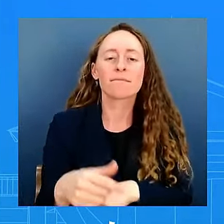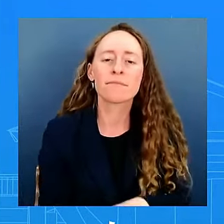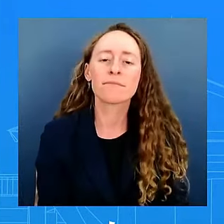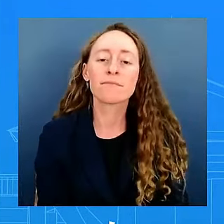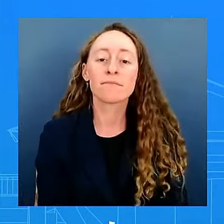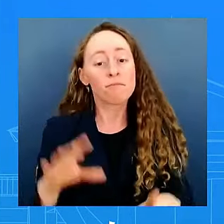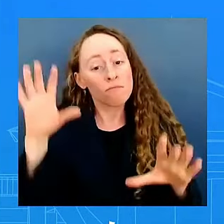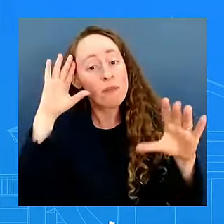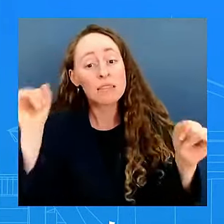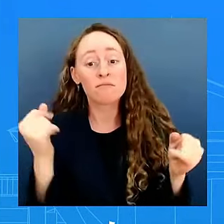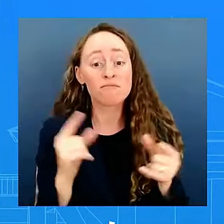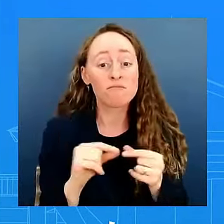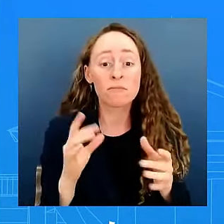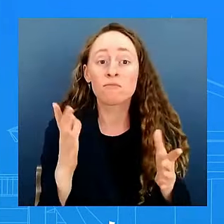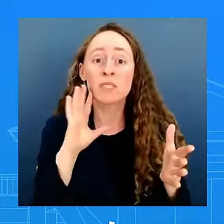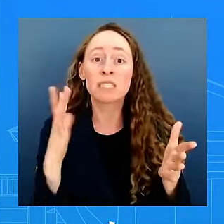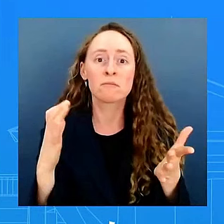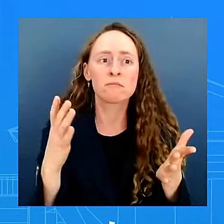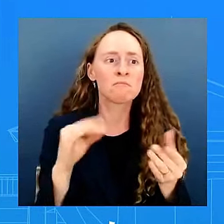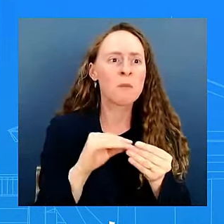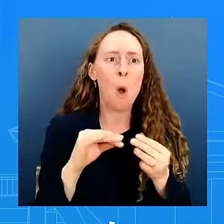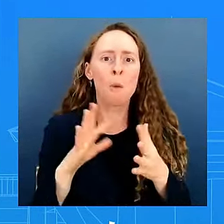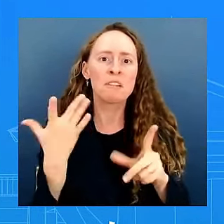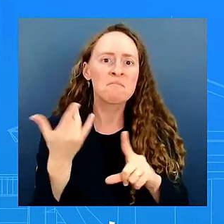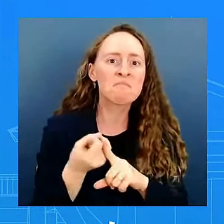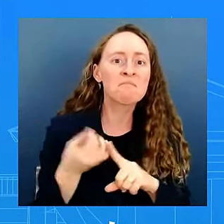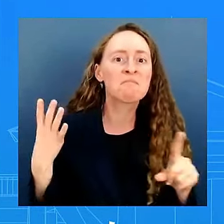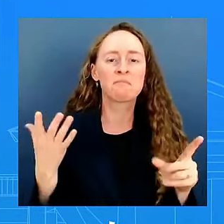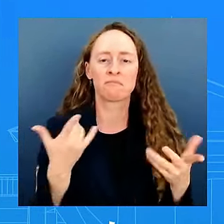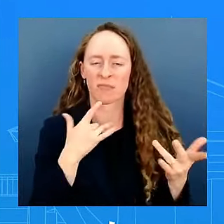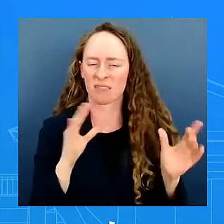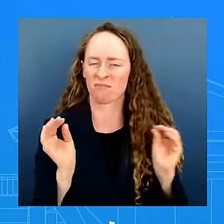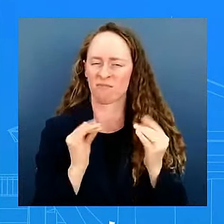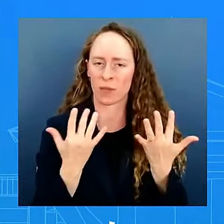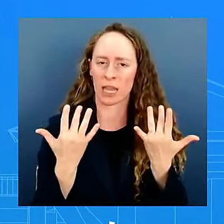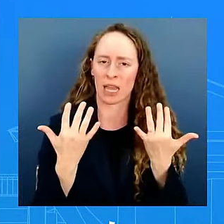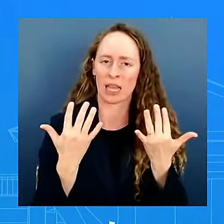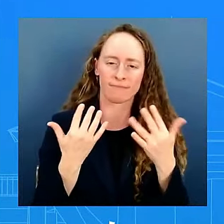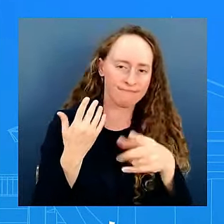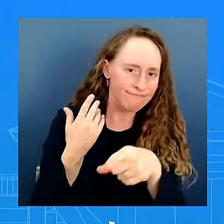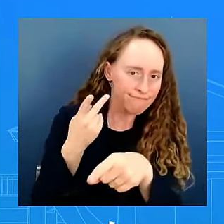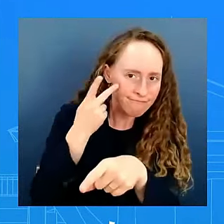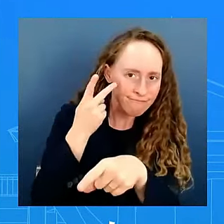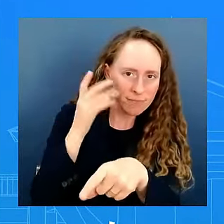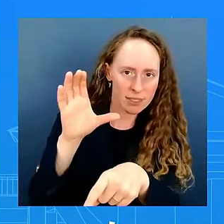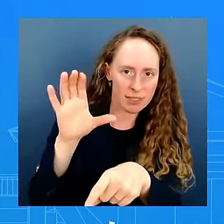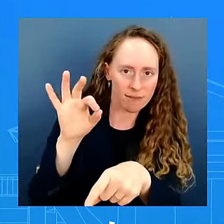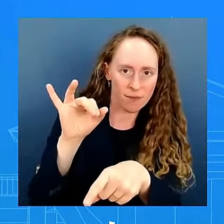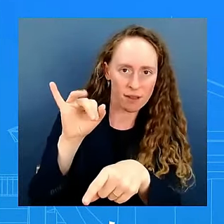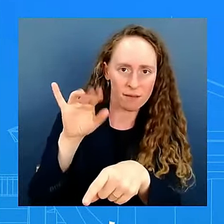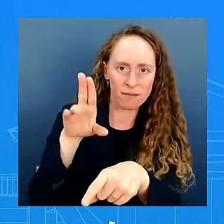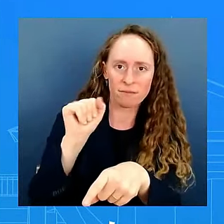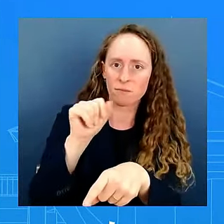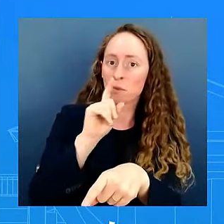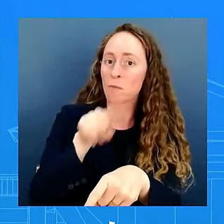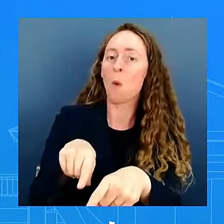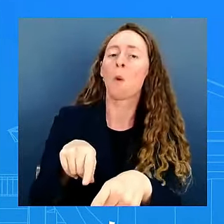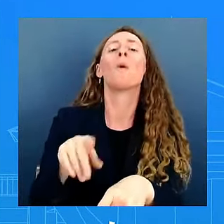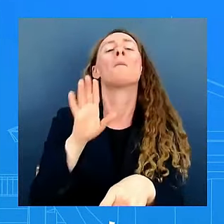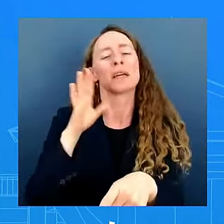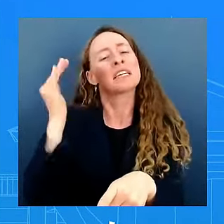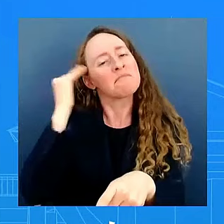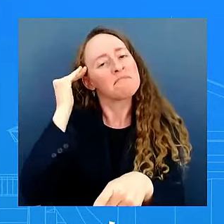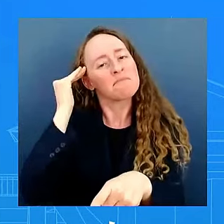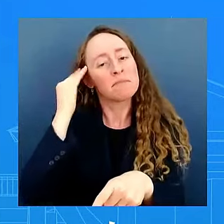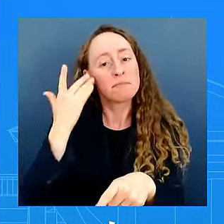until uh syphius transmits uh their recommendation and it hasn't happened yet uh and so